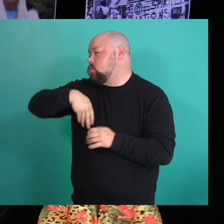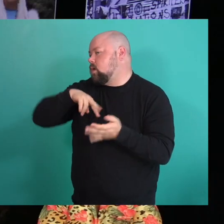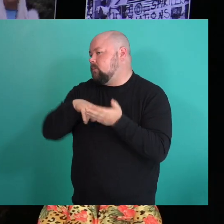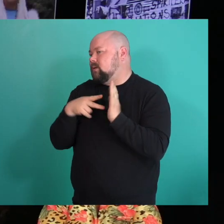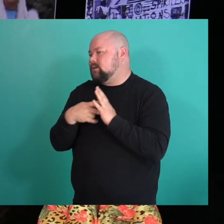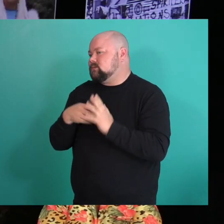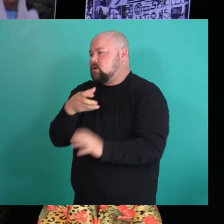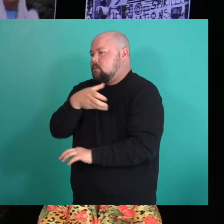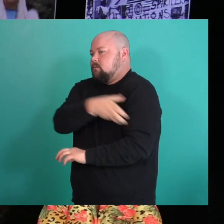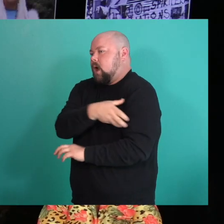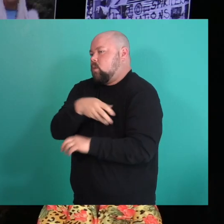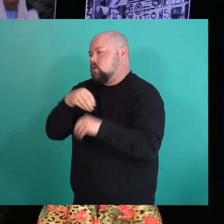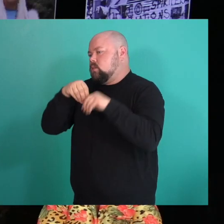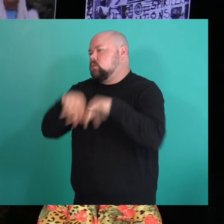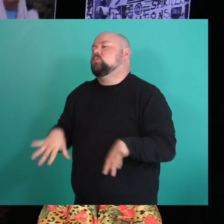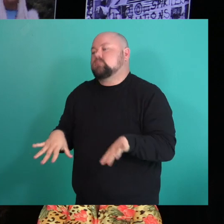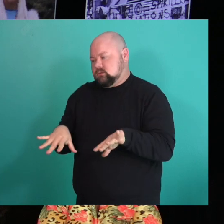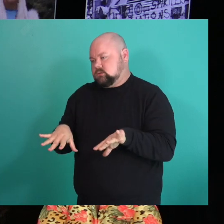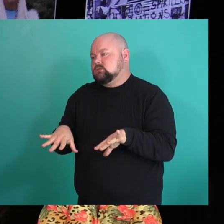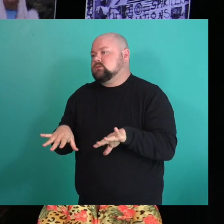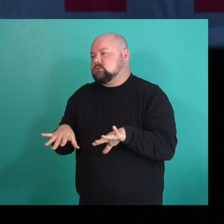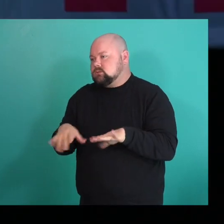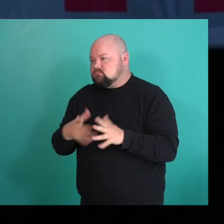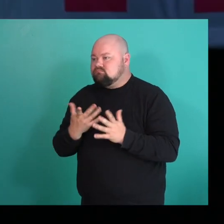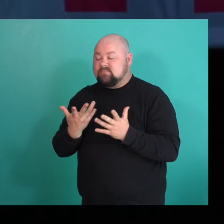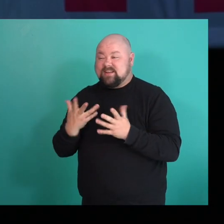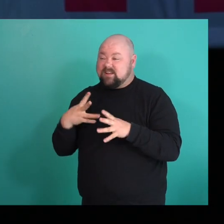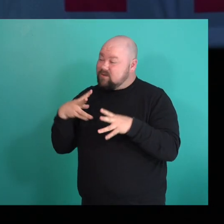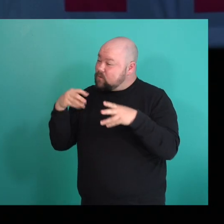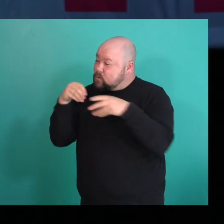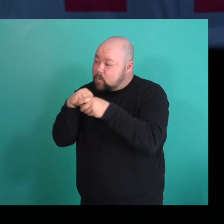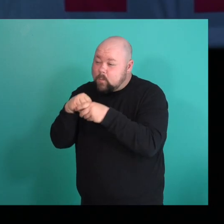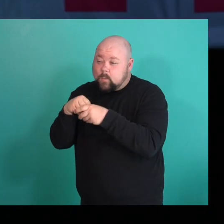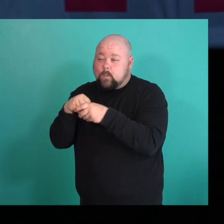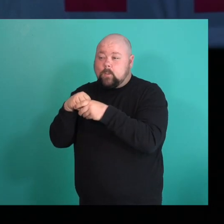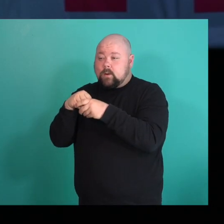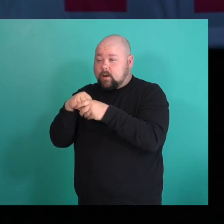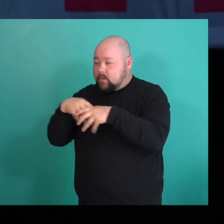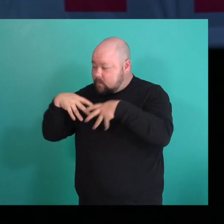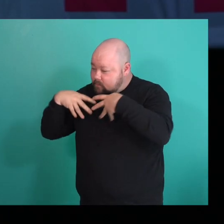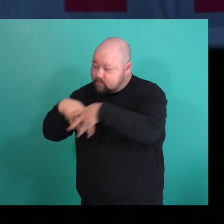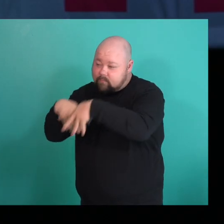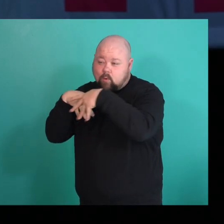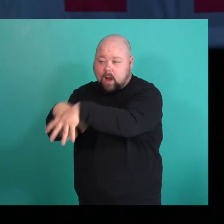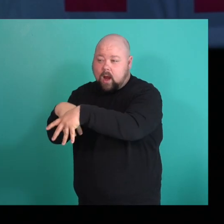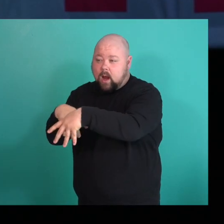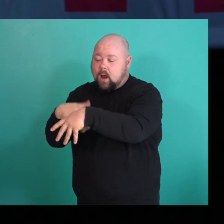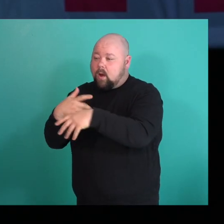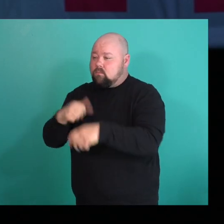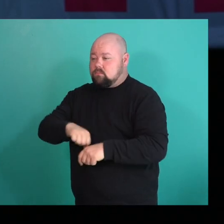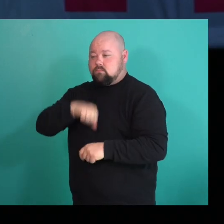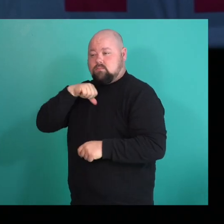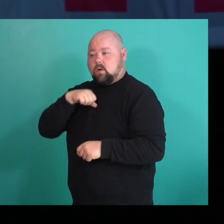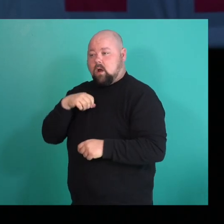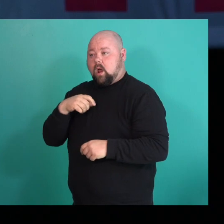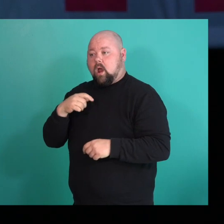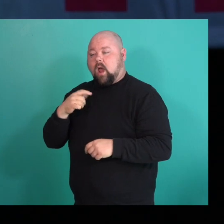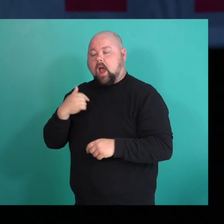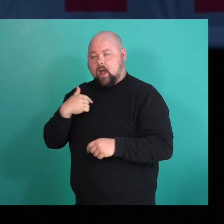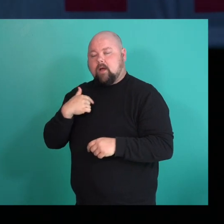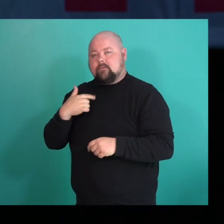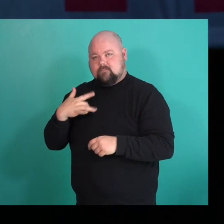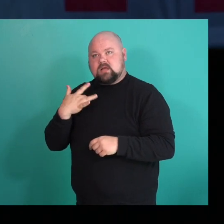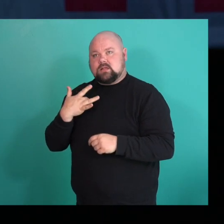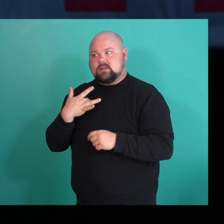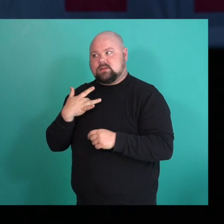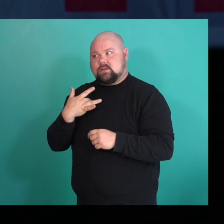much power. But being out there and in the Pride parade, it really it really gave us that. Well, it gave me and also I know